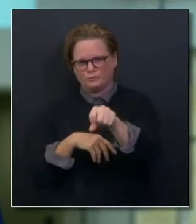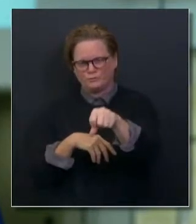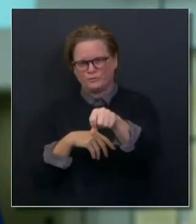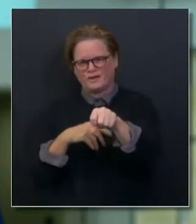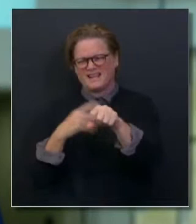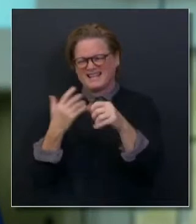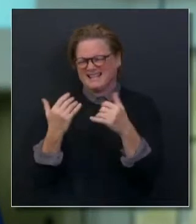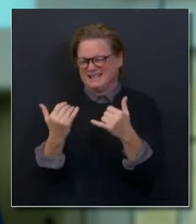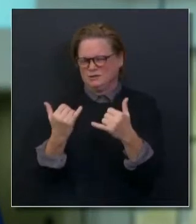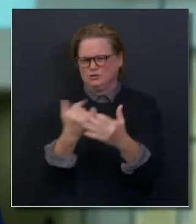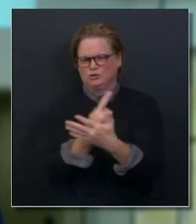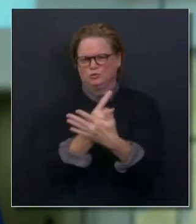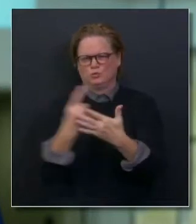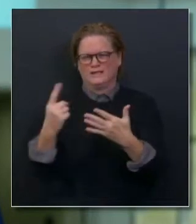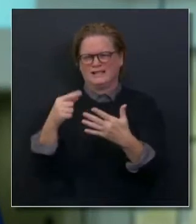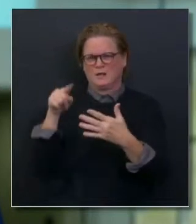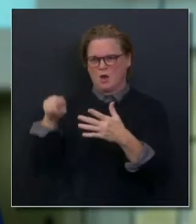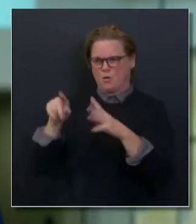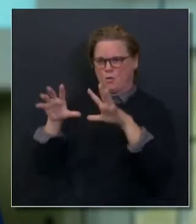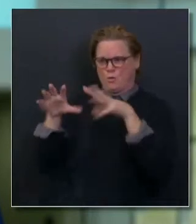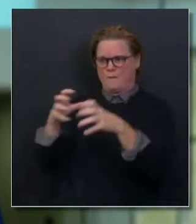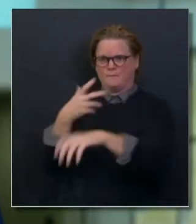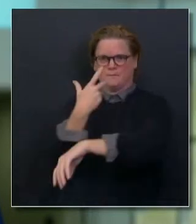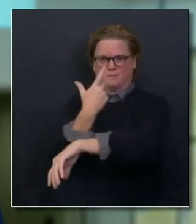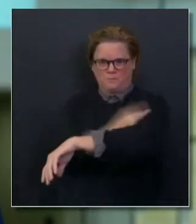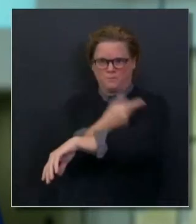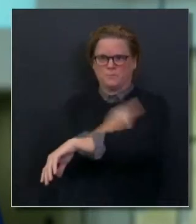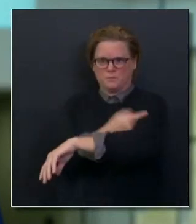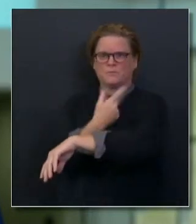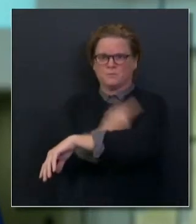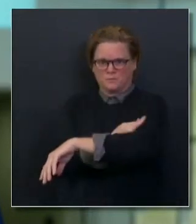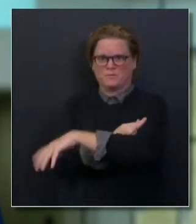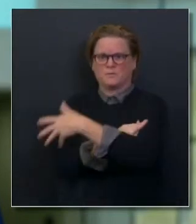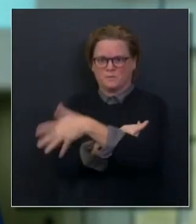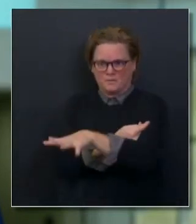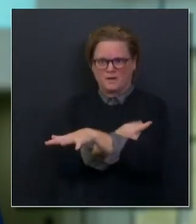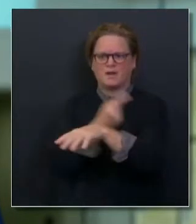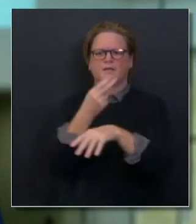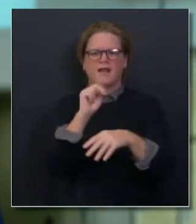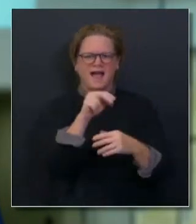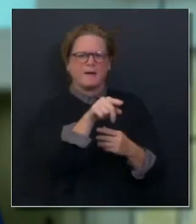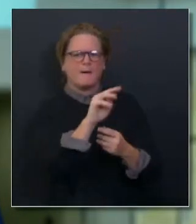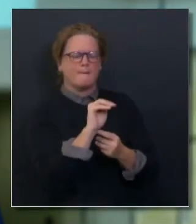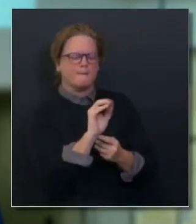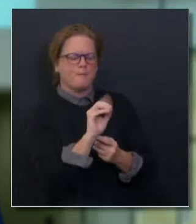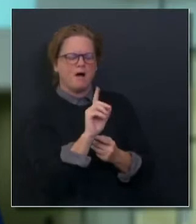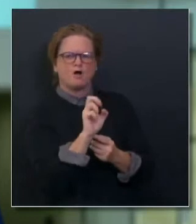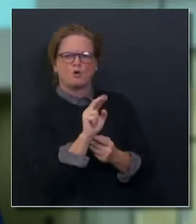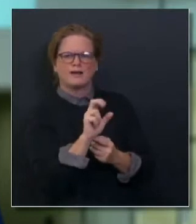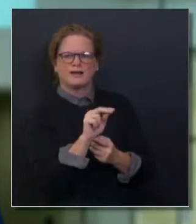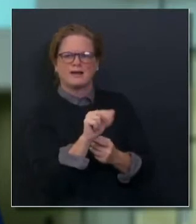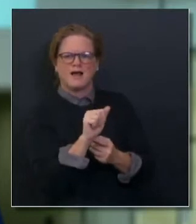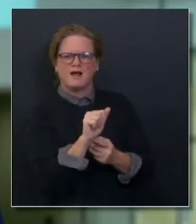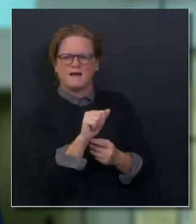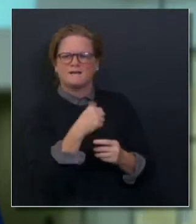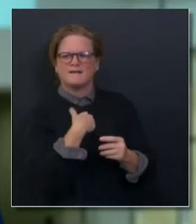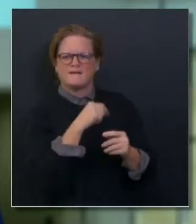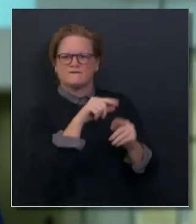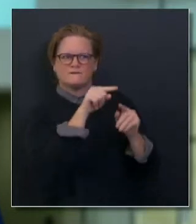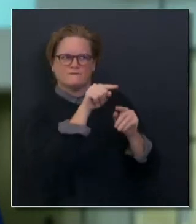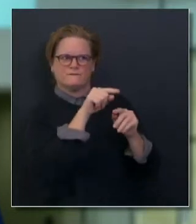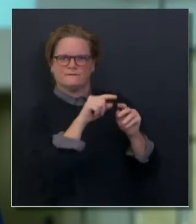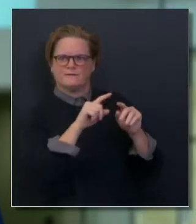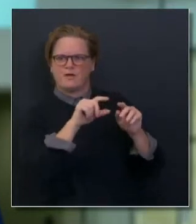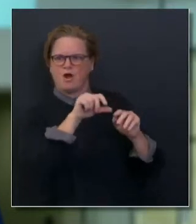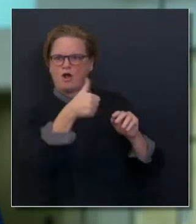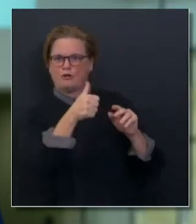moving forward Pfizer and Moderna starting hopefully next week, depending on the FDA process, shipment, everything that we saw with the Pfizer